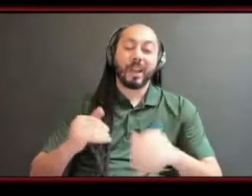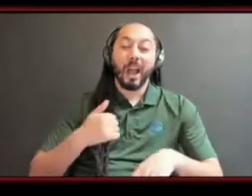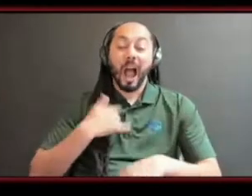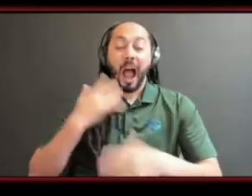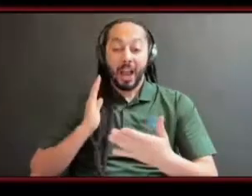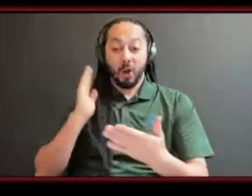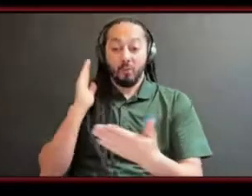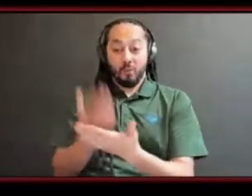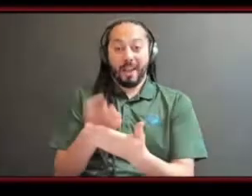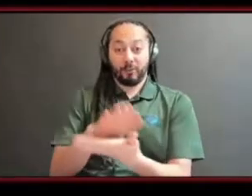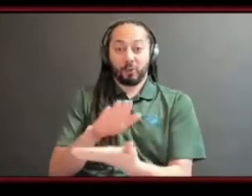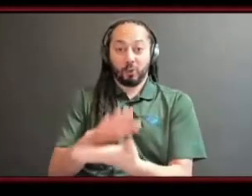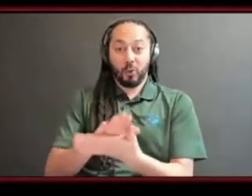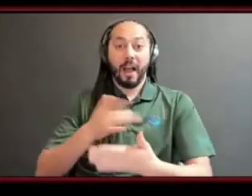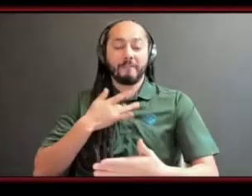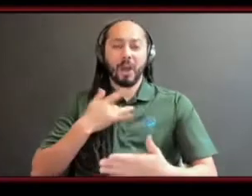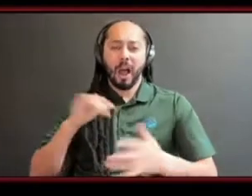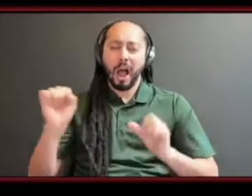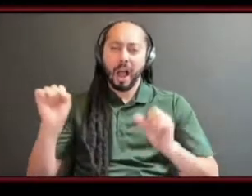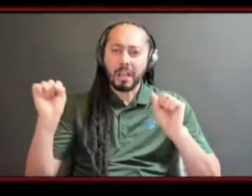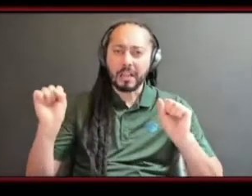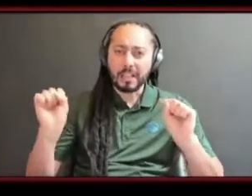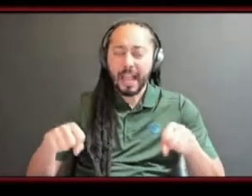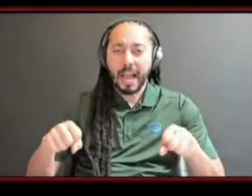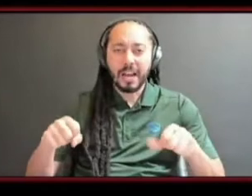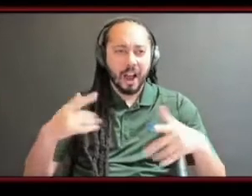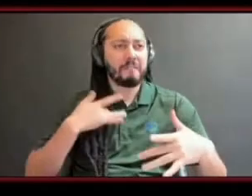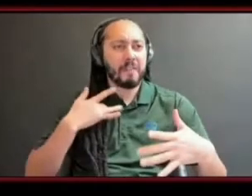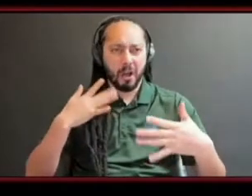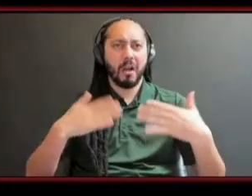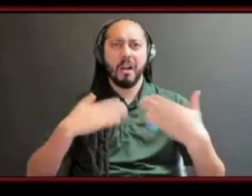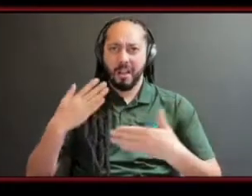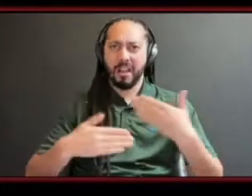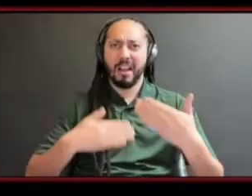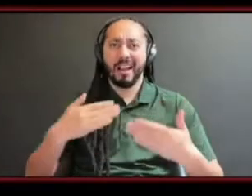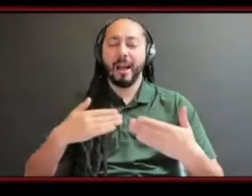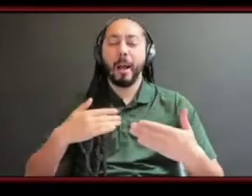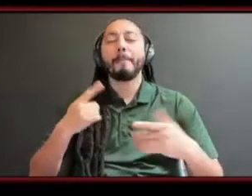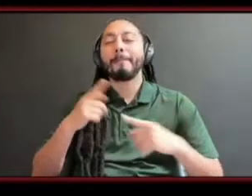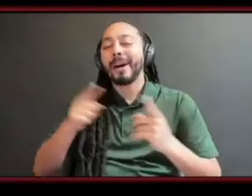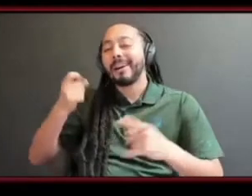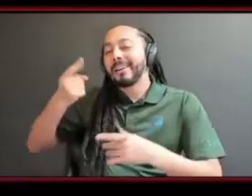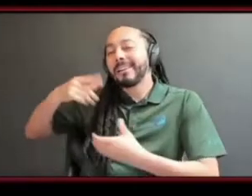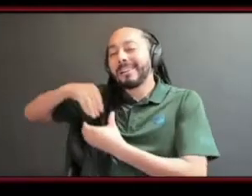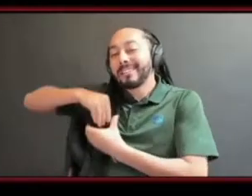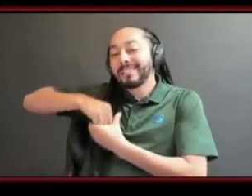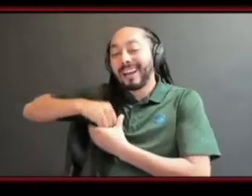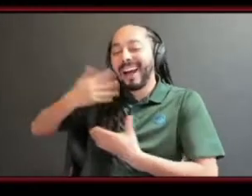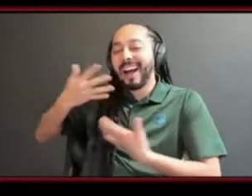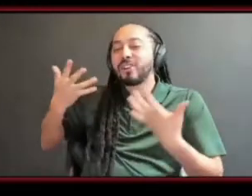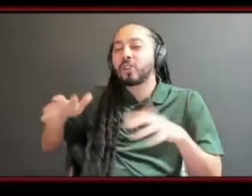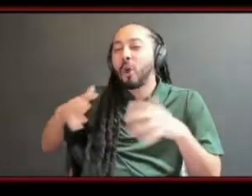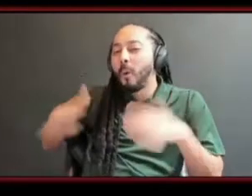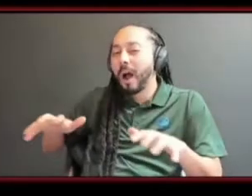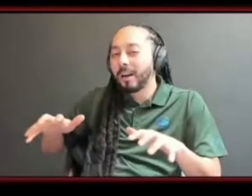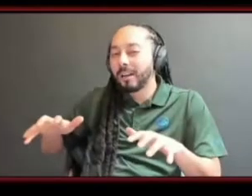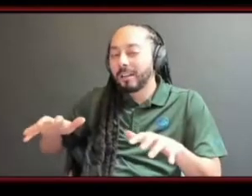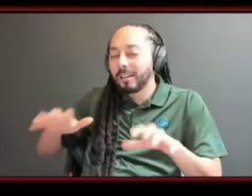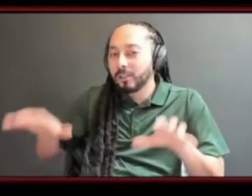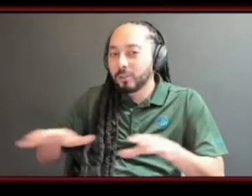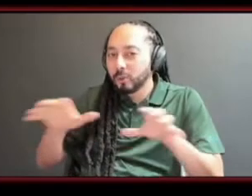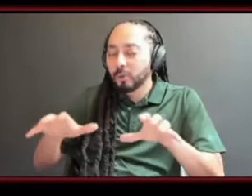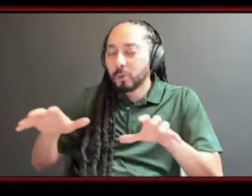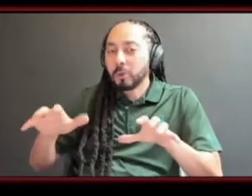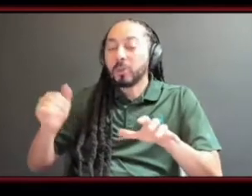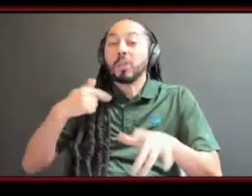like once i got there like i know i could do this and i know i don't want to do this so now what am i going to do and then i transitioned into the fashion